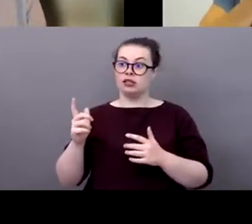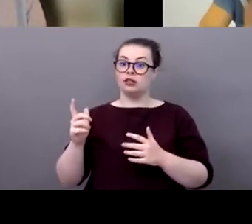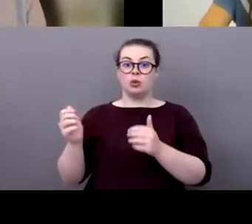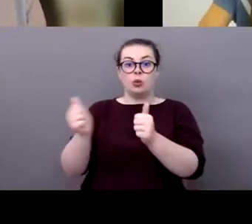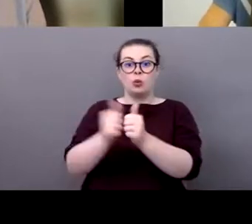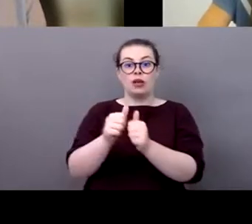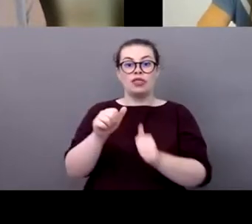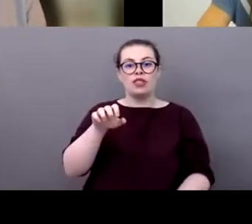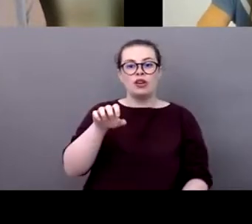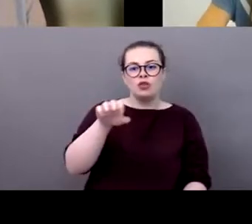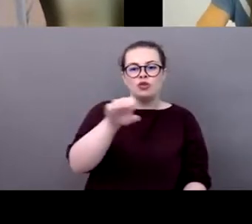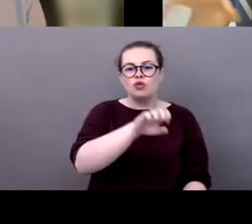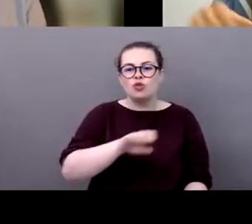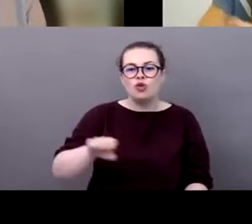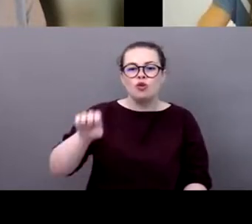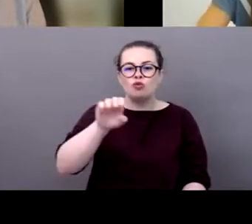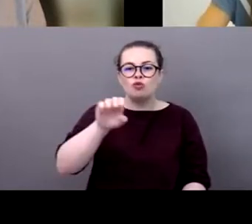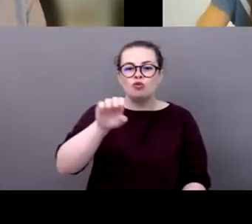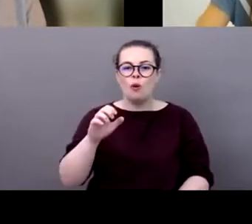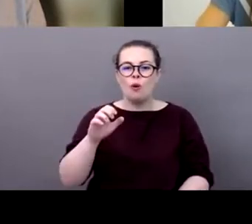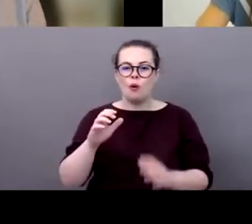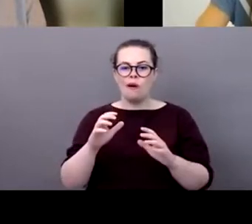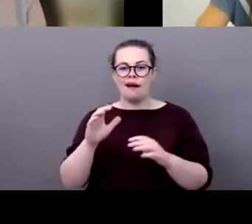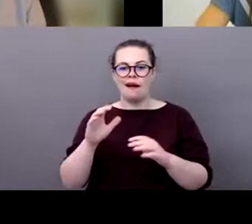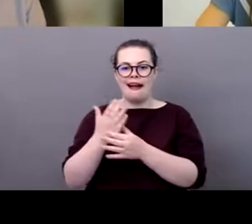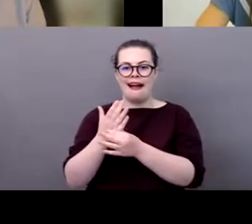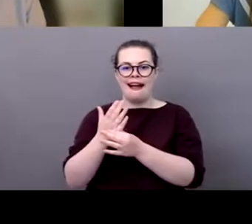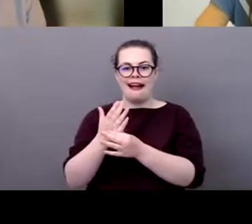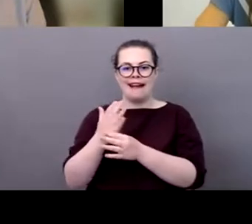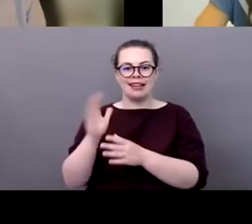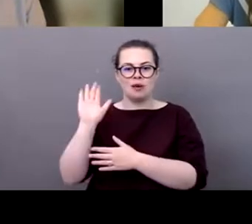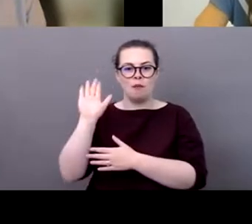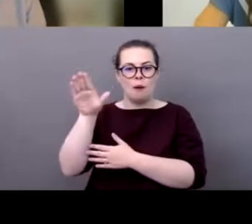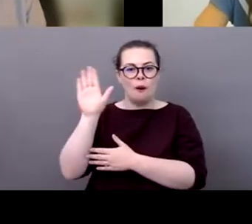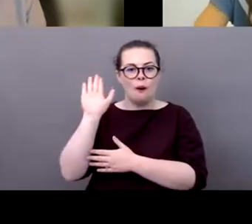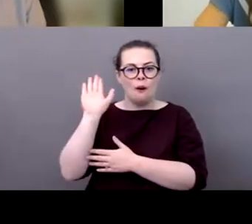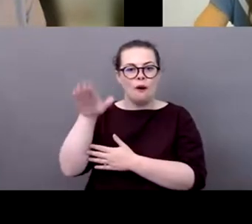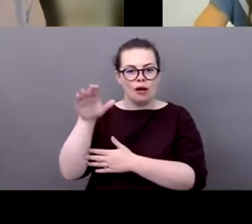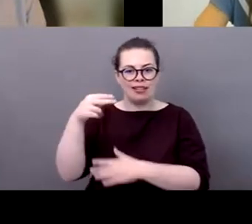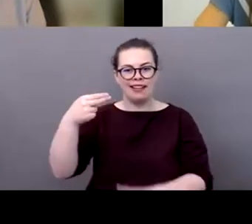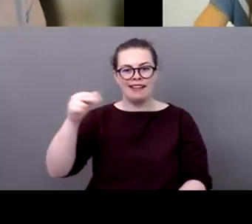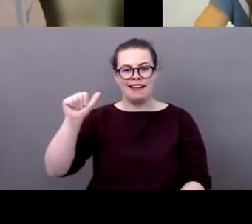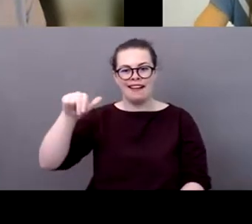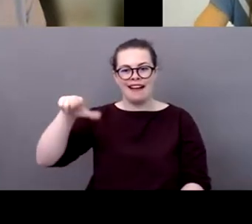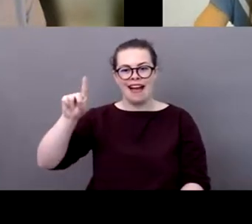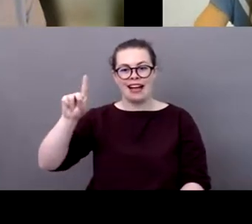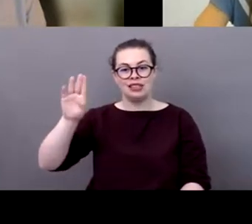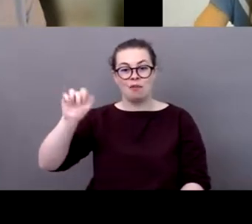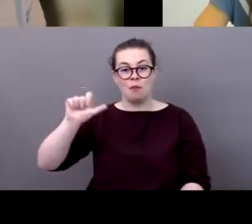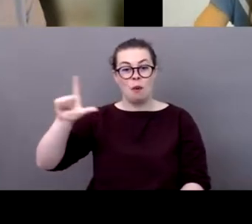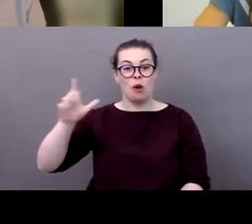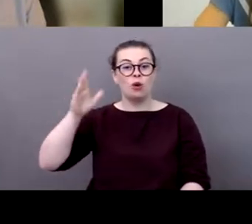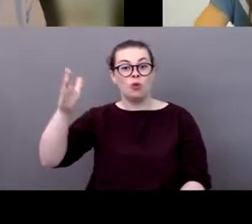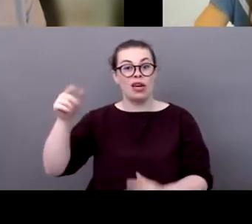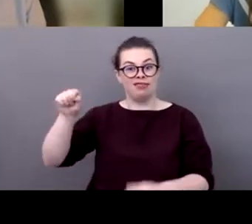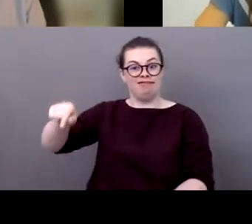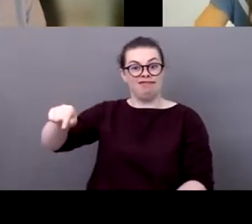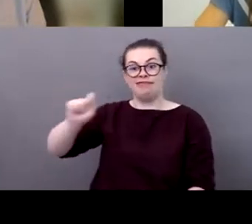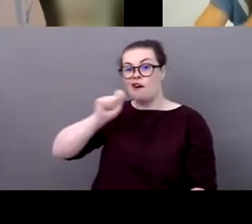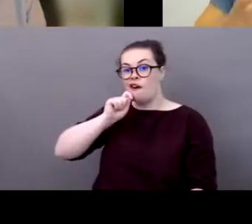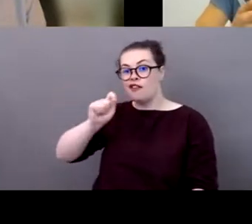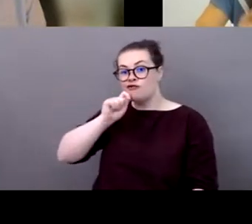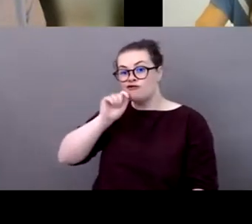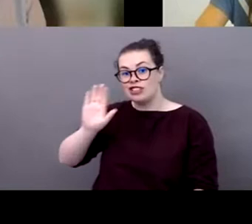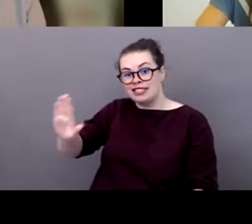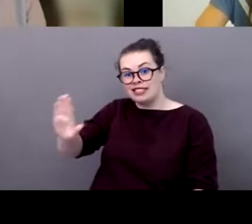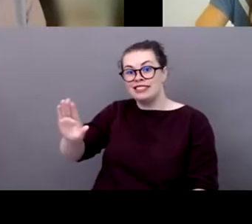handball 2020 which partly will take a part in hungary um and they've put together a super interesting um